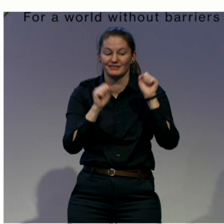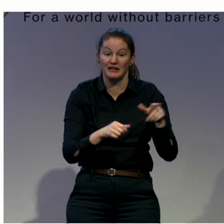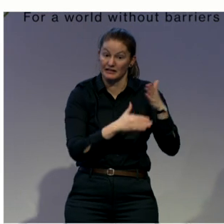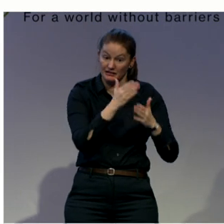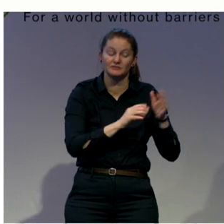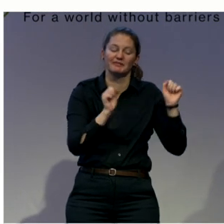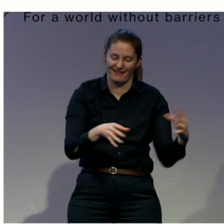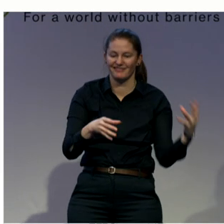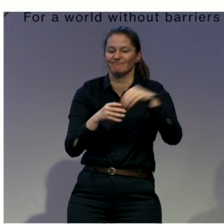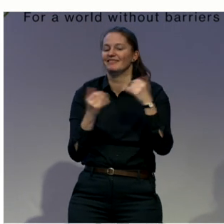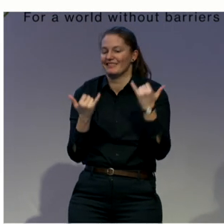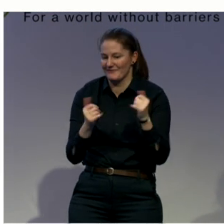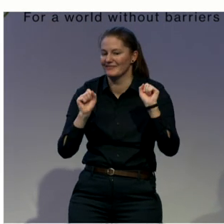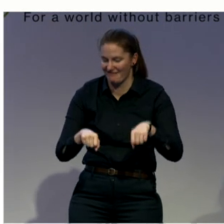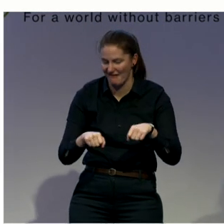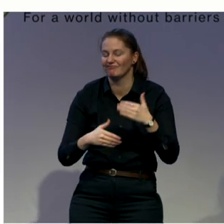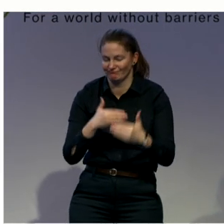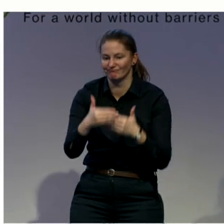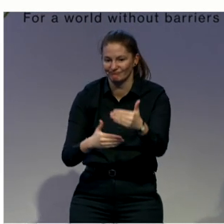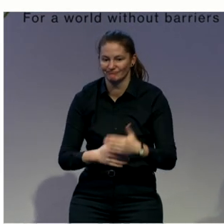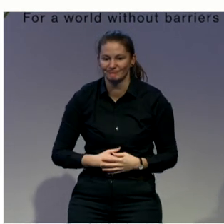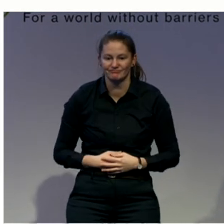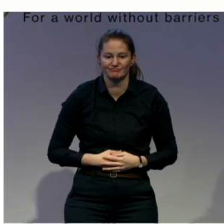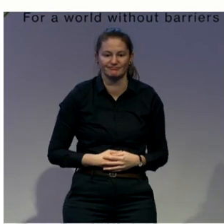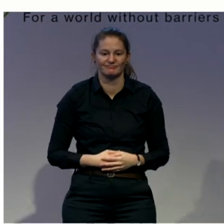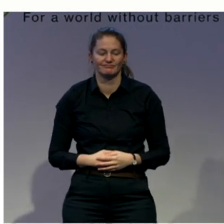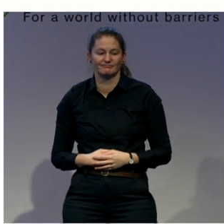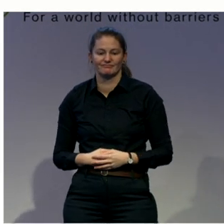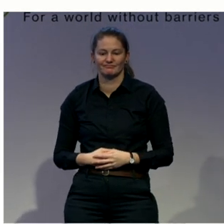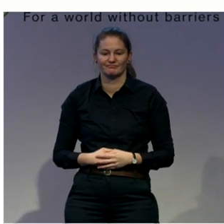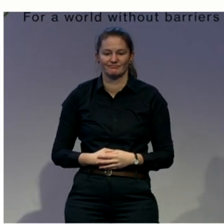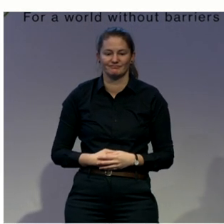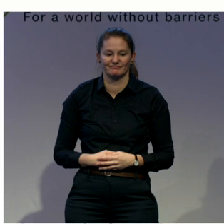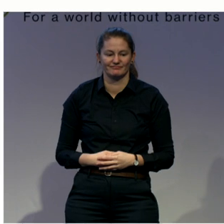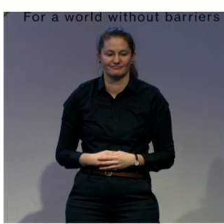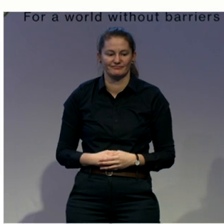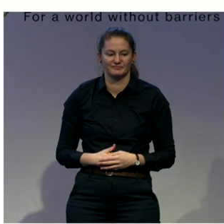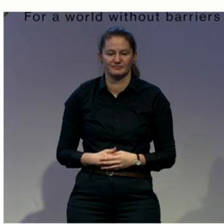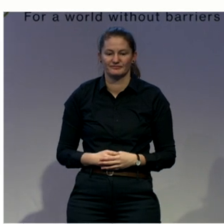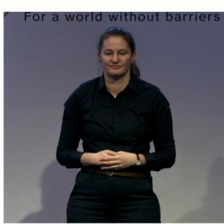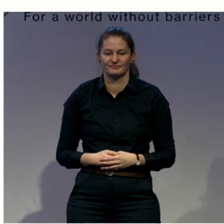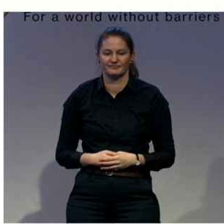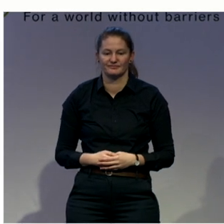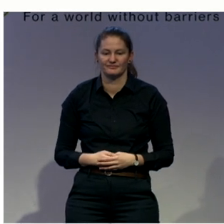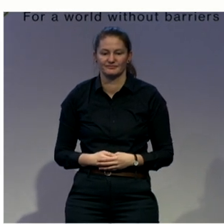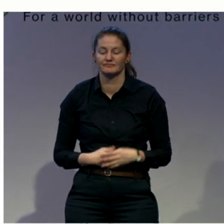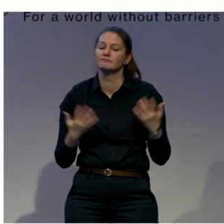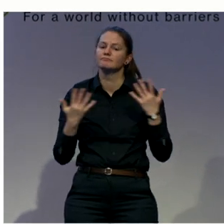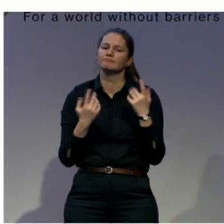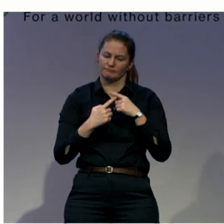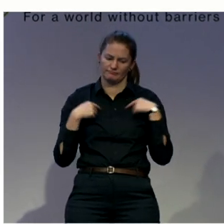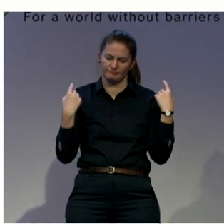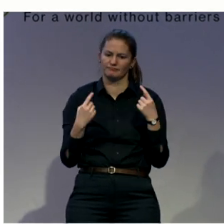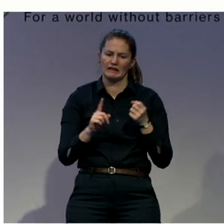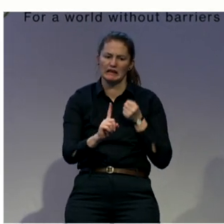Well, I already said this. The impact created is that, well, criminal procedure